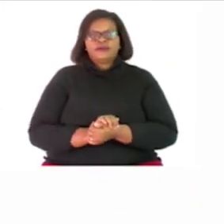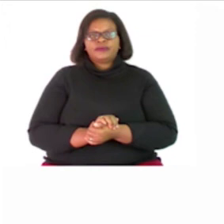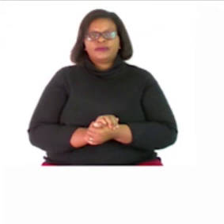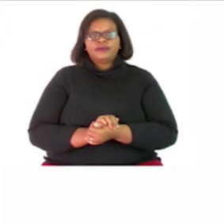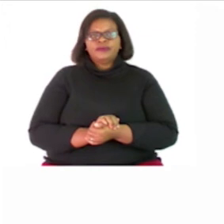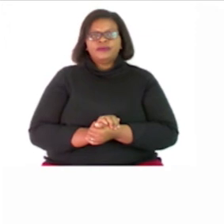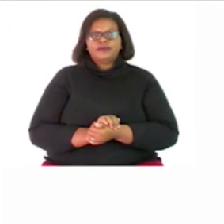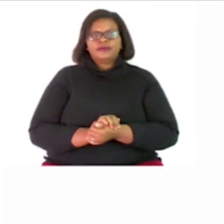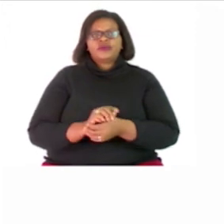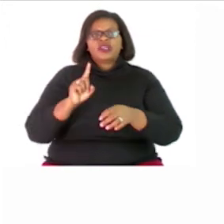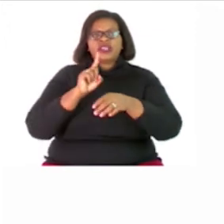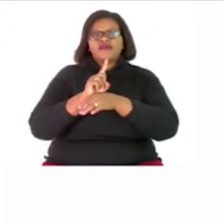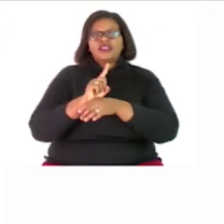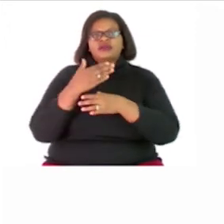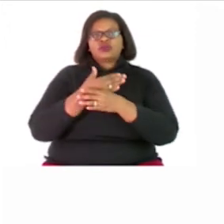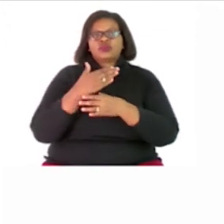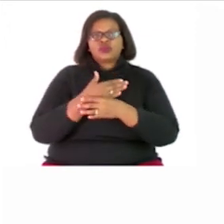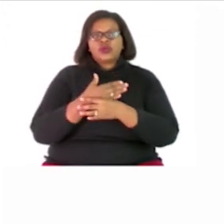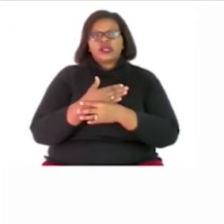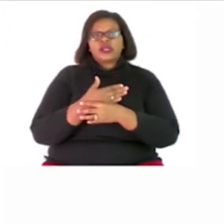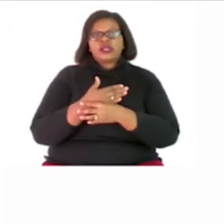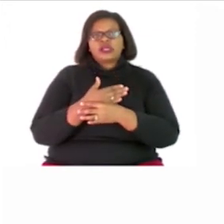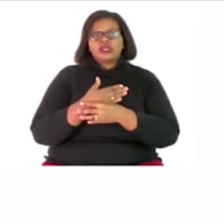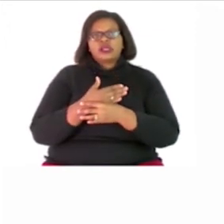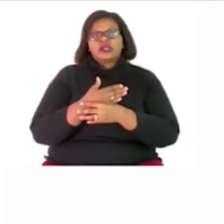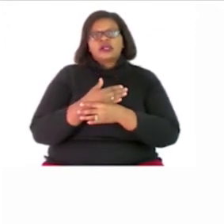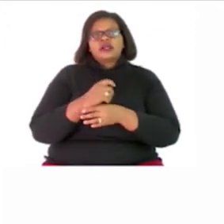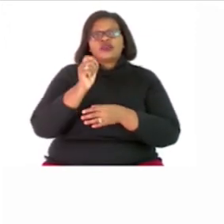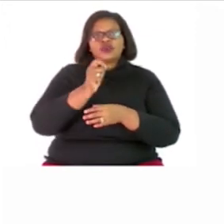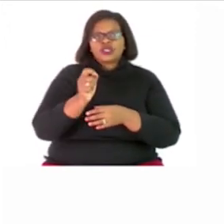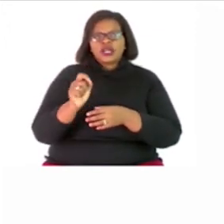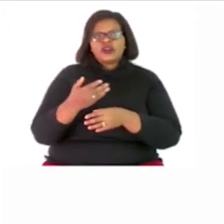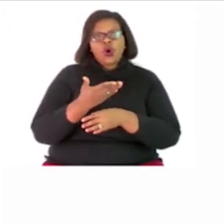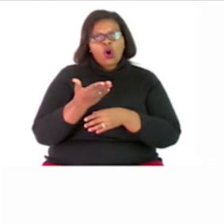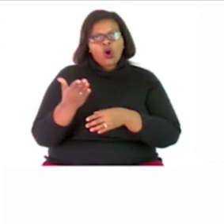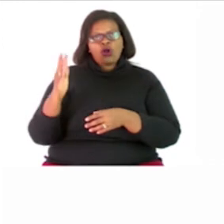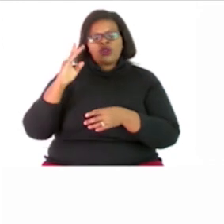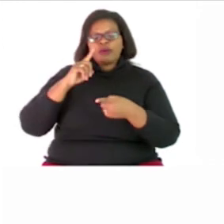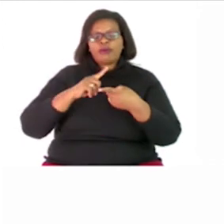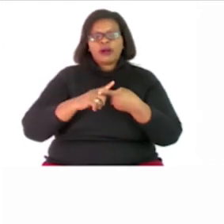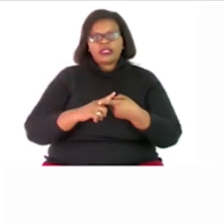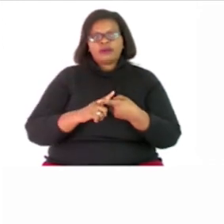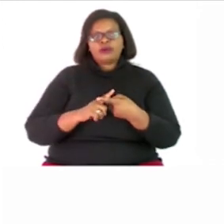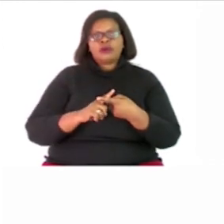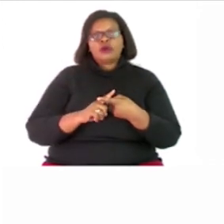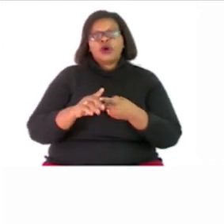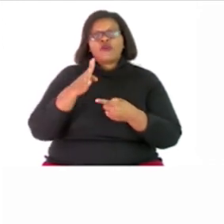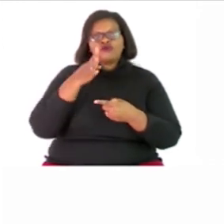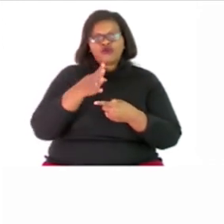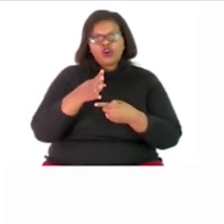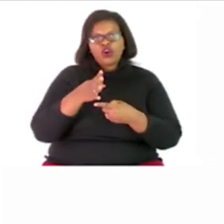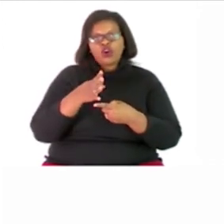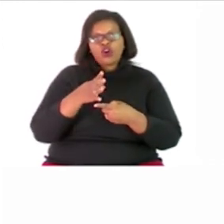the first activity is all you have to do is to write all the multiples of four